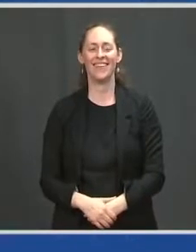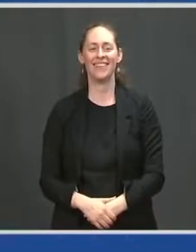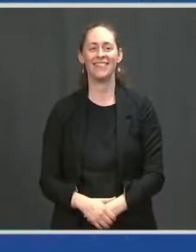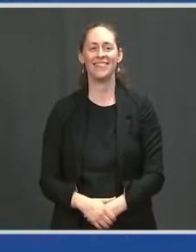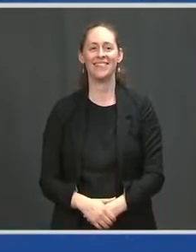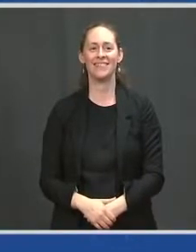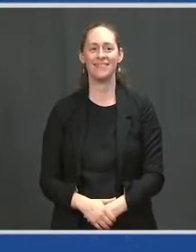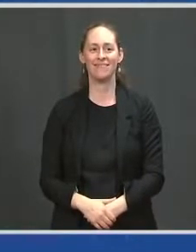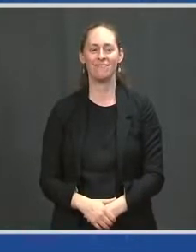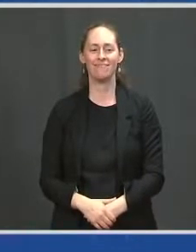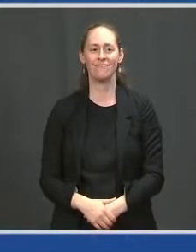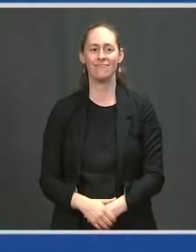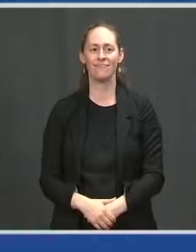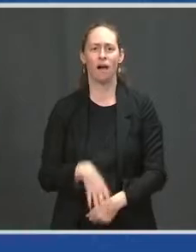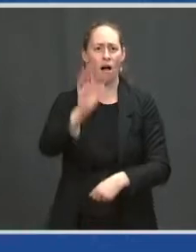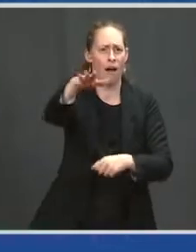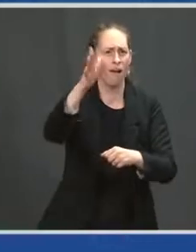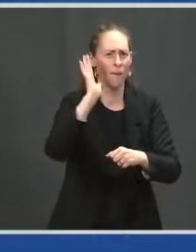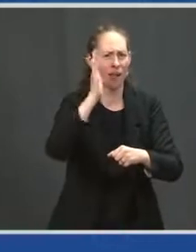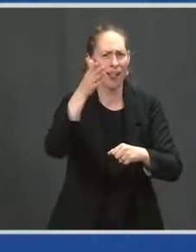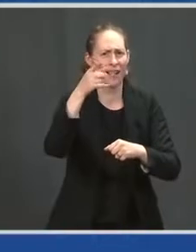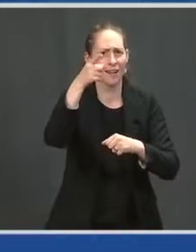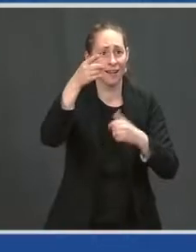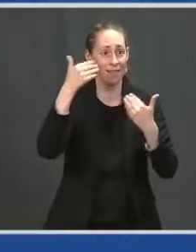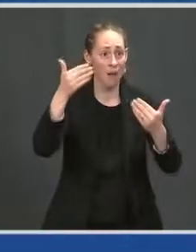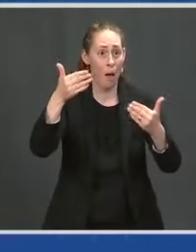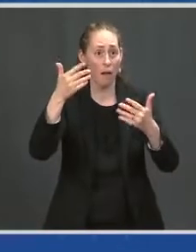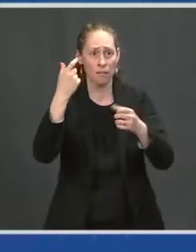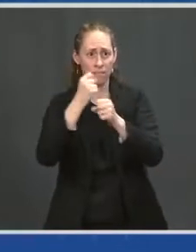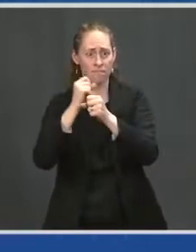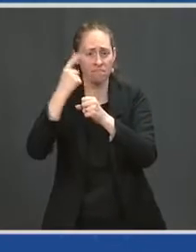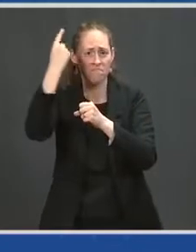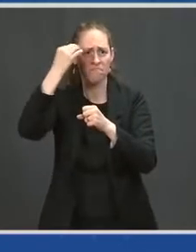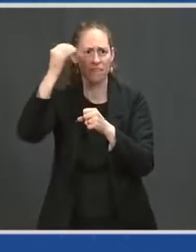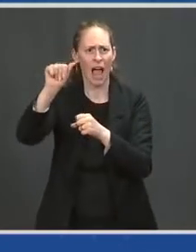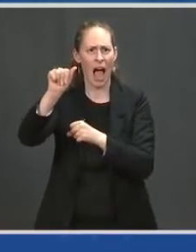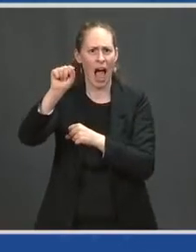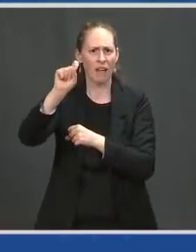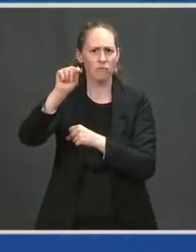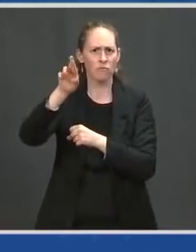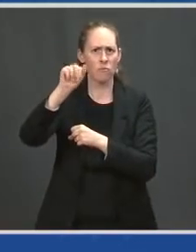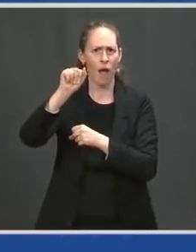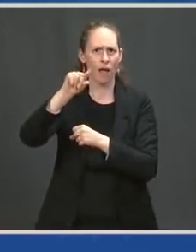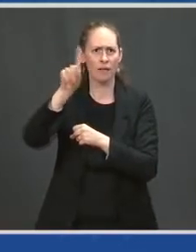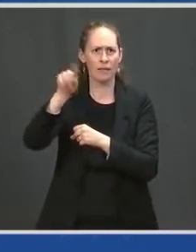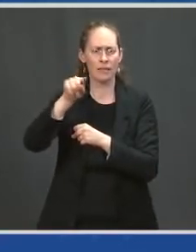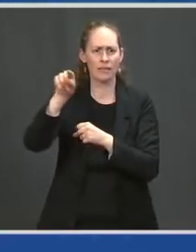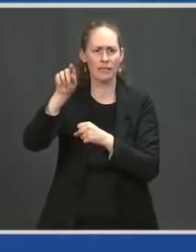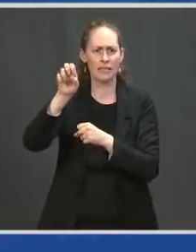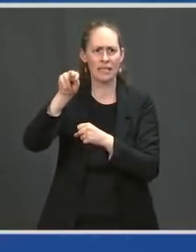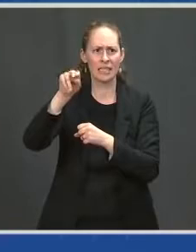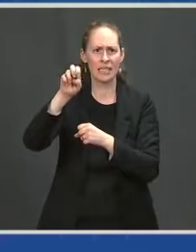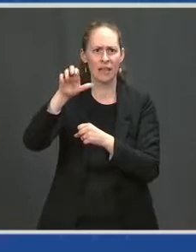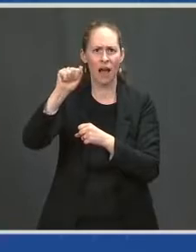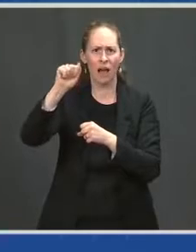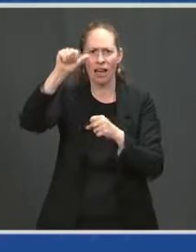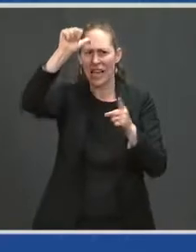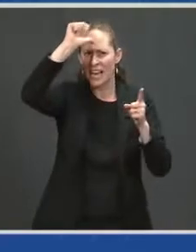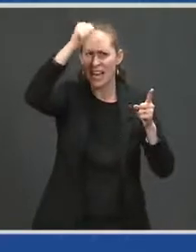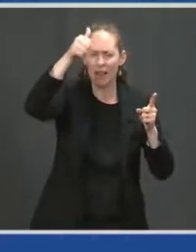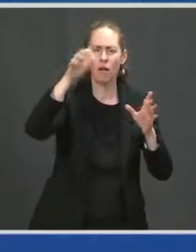them to get the vaccine? The vaccines we will get soon. The India? India, they're suffering at this moment. you the folks in Look,